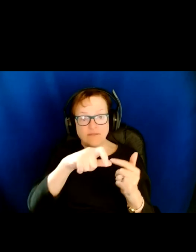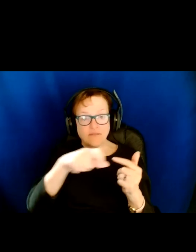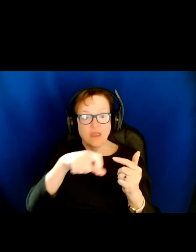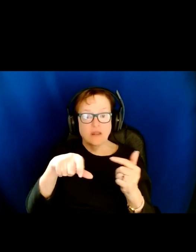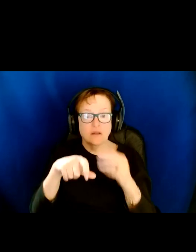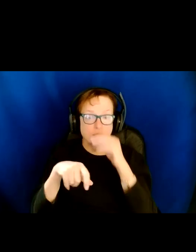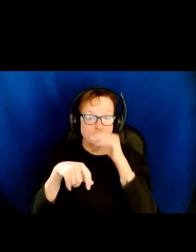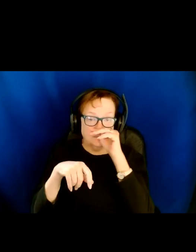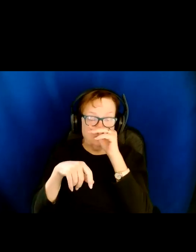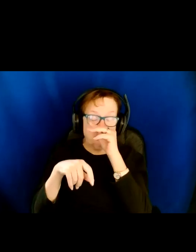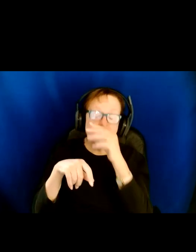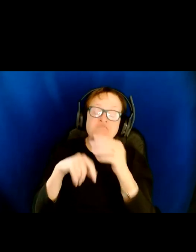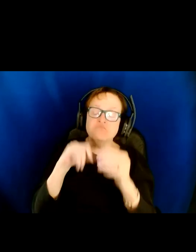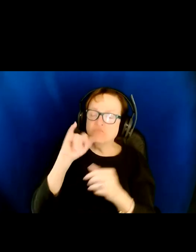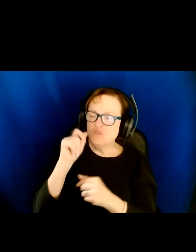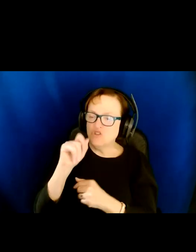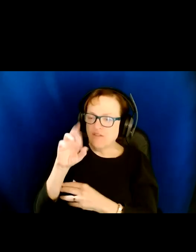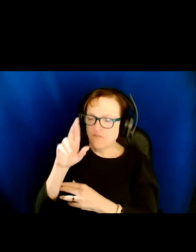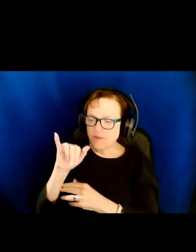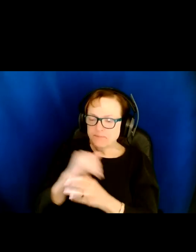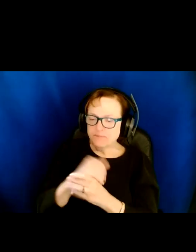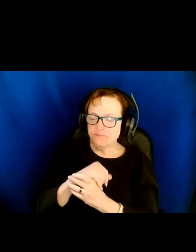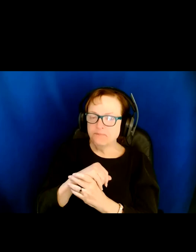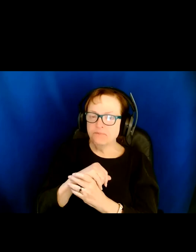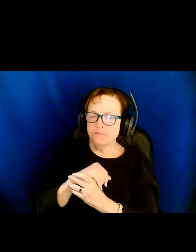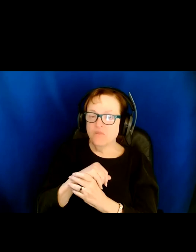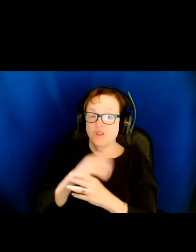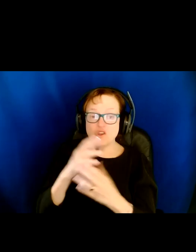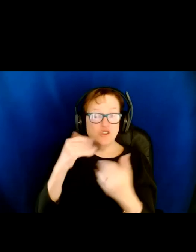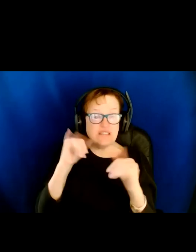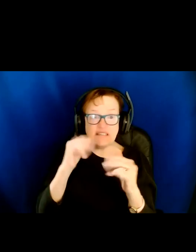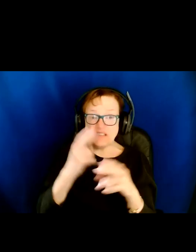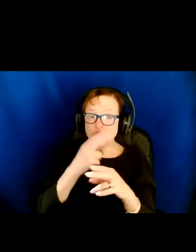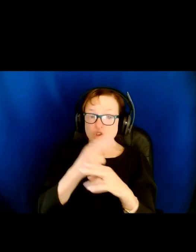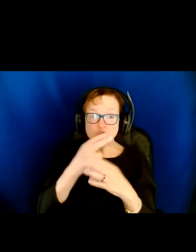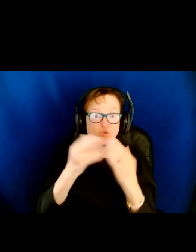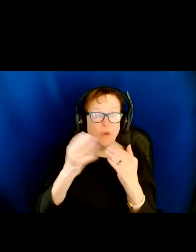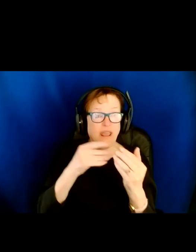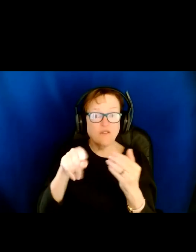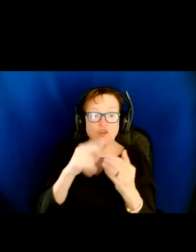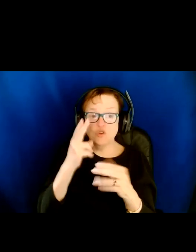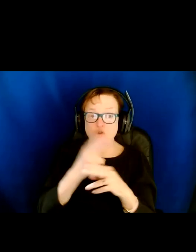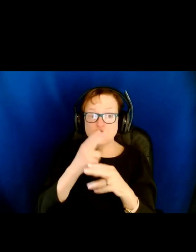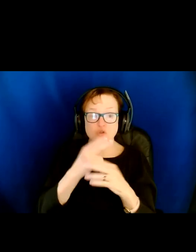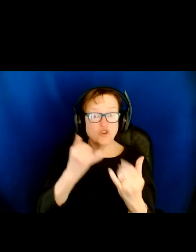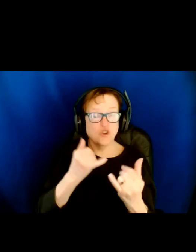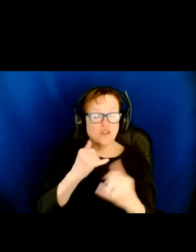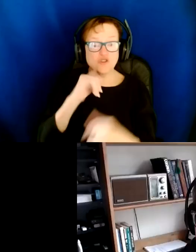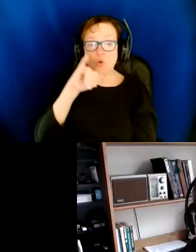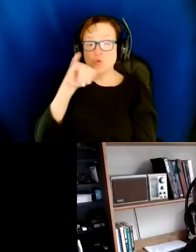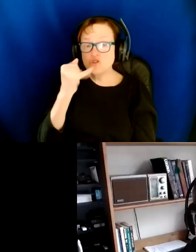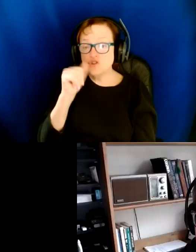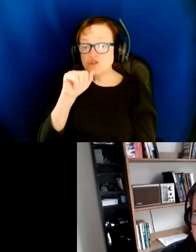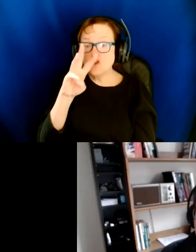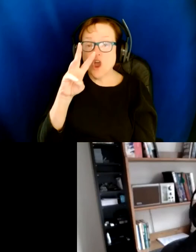So as I mentioned, you need to still use whatever tools you use to access the web currently. So if you use something like JAWS or